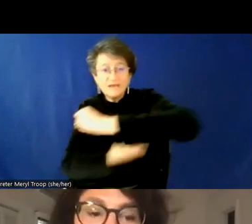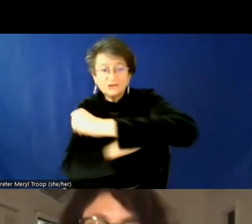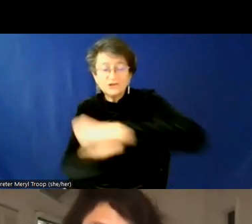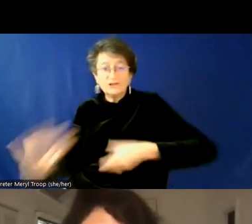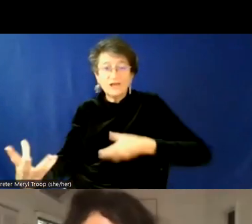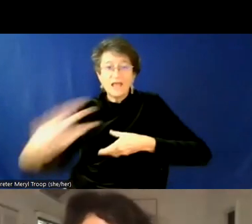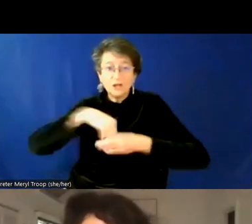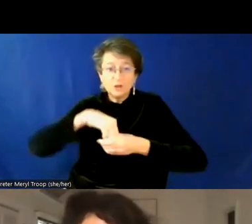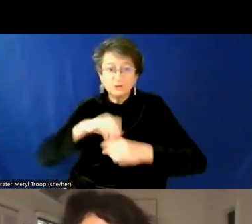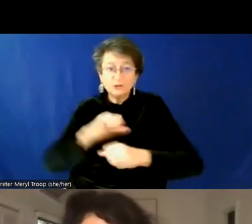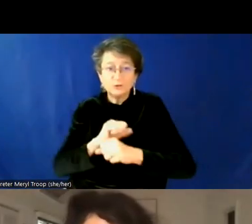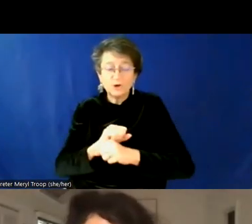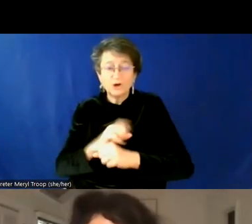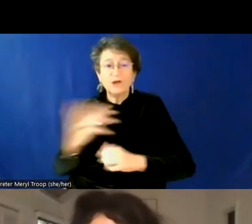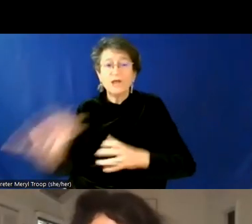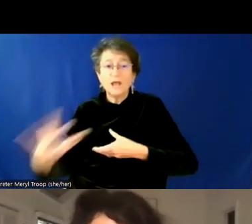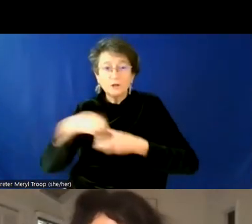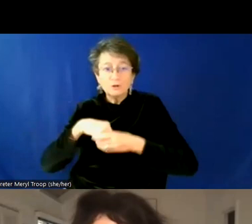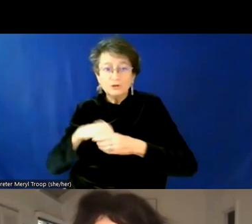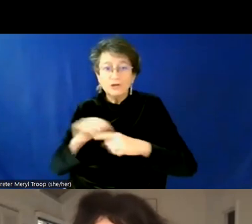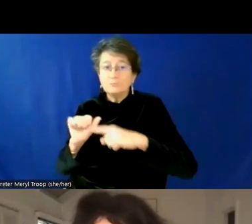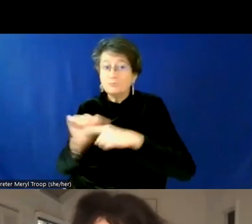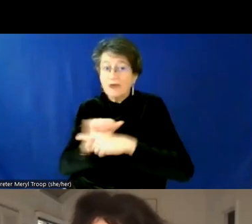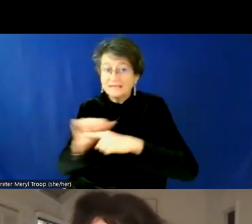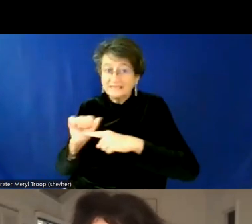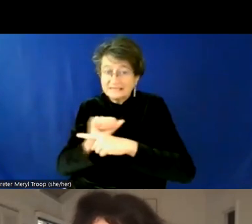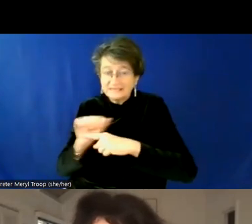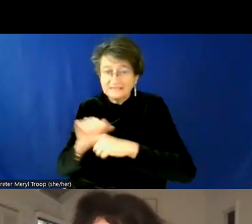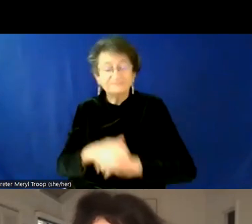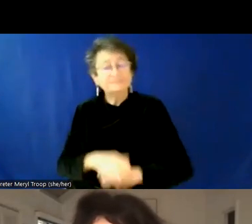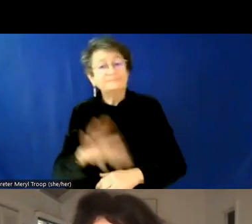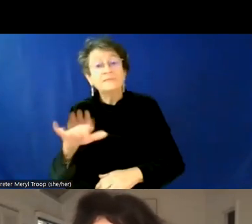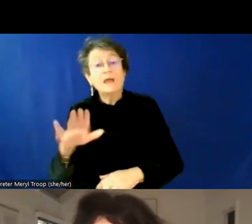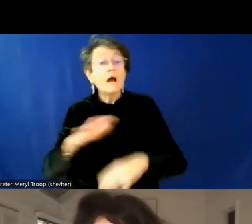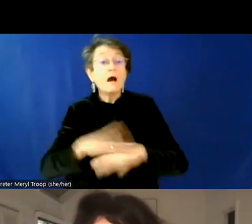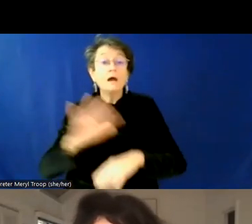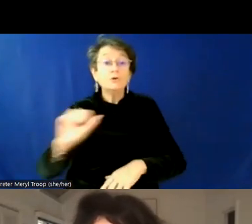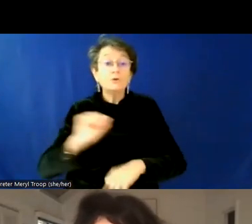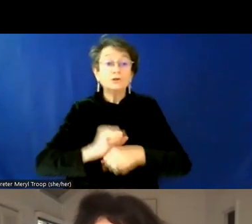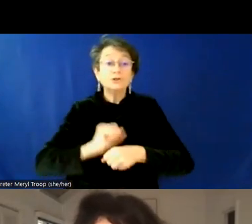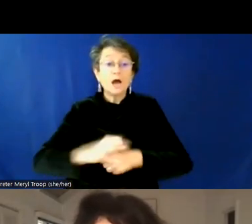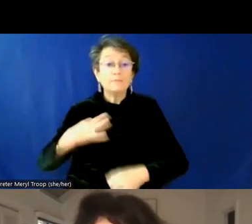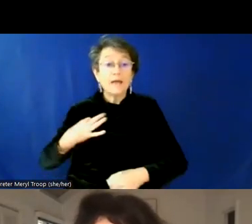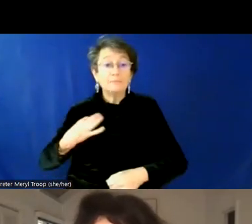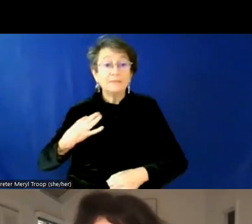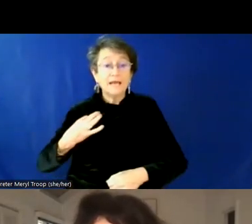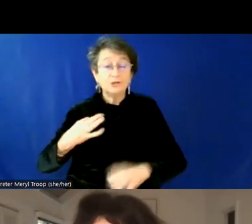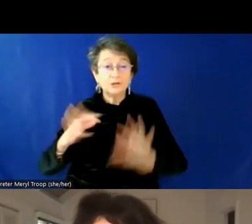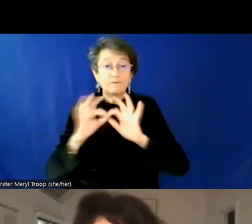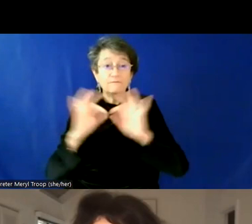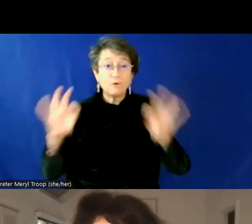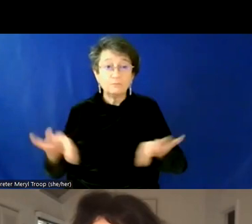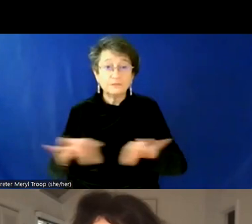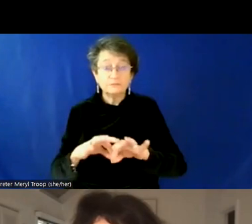practices. Um, you know, as I mentioned before, things like, you know, on your job application forms, you know, into, you know, ask for